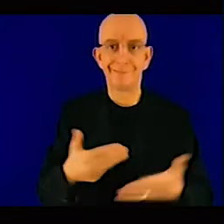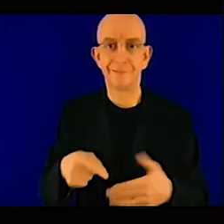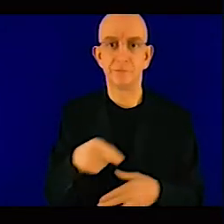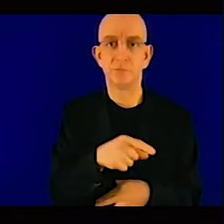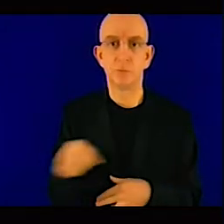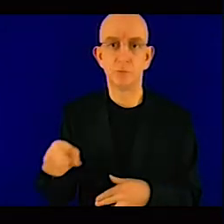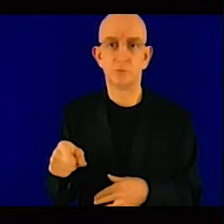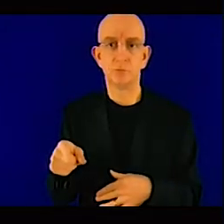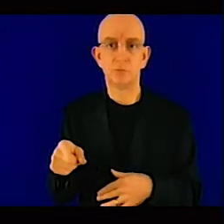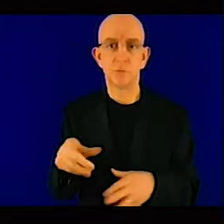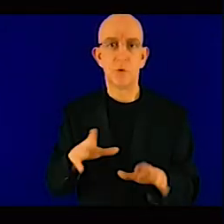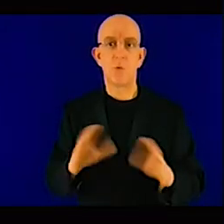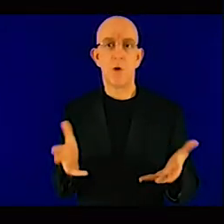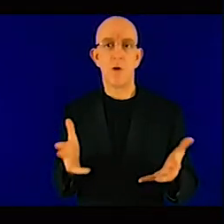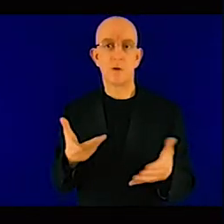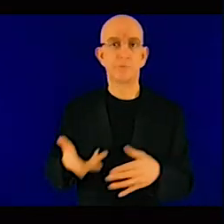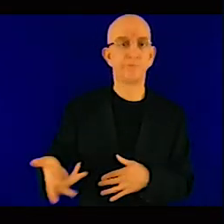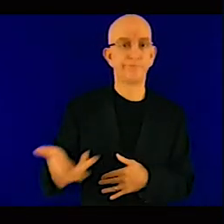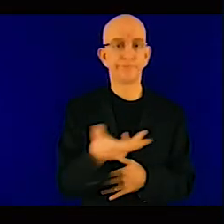adaptation of water,